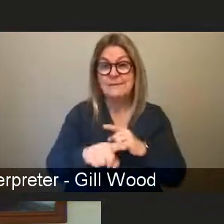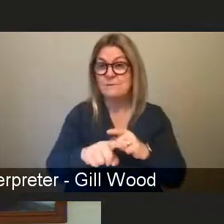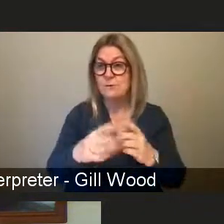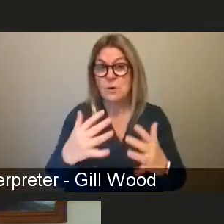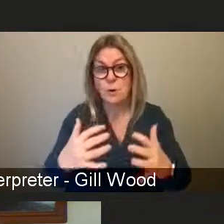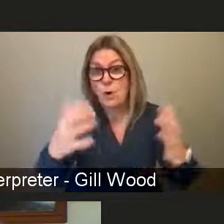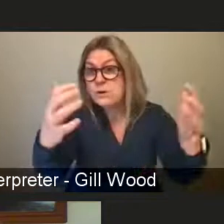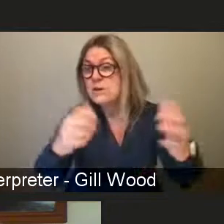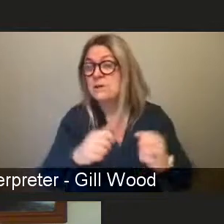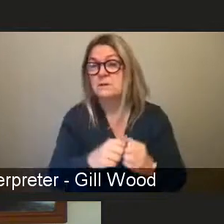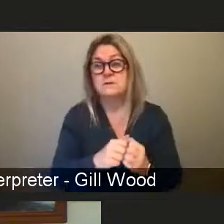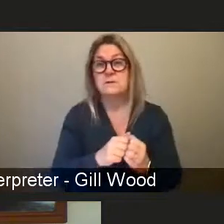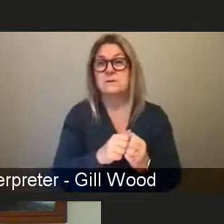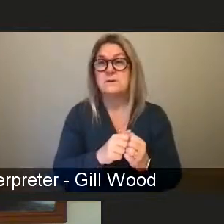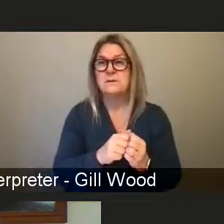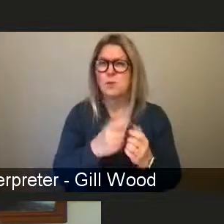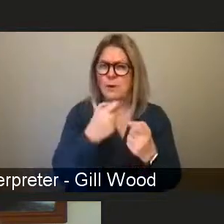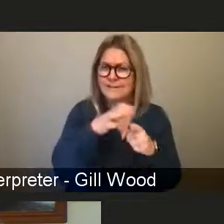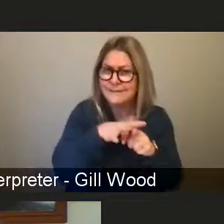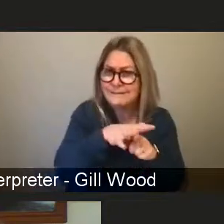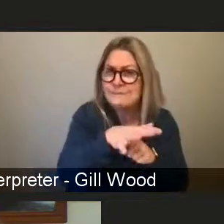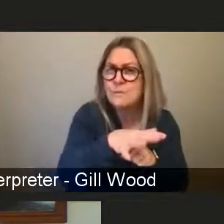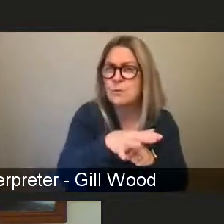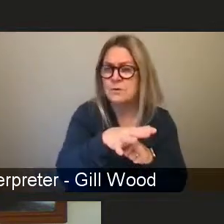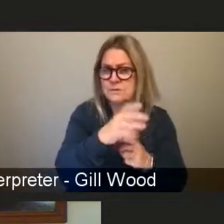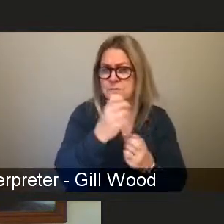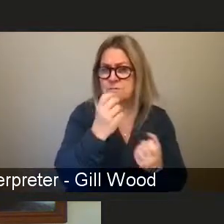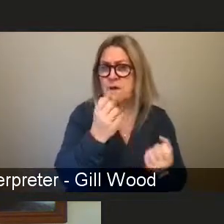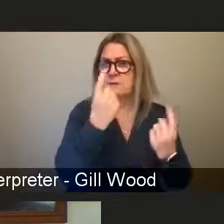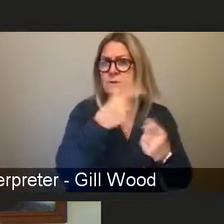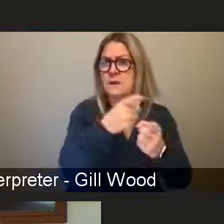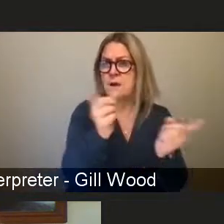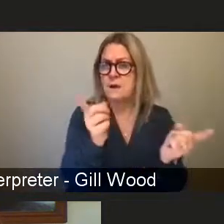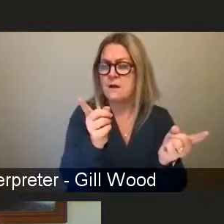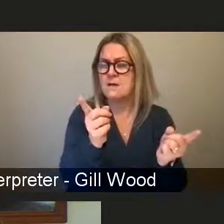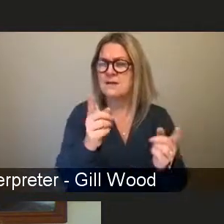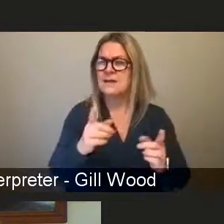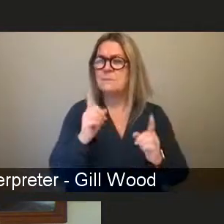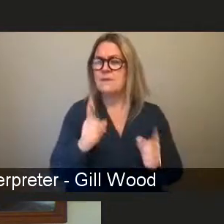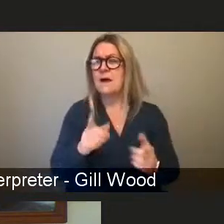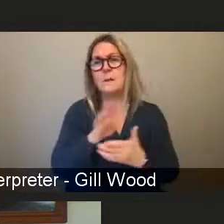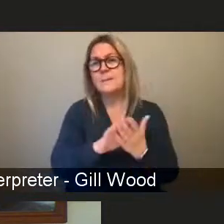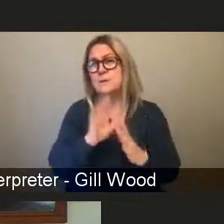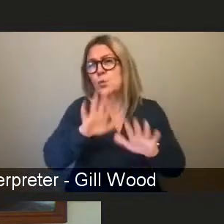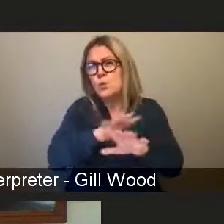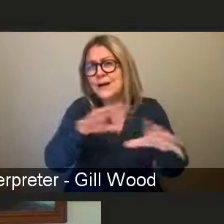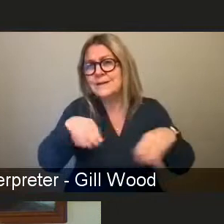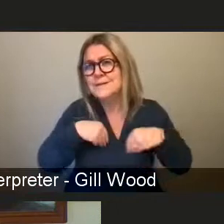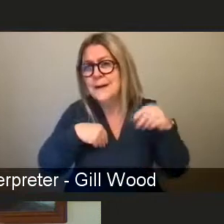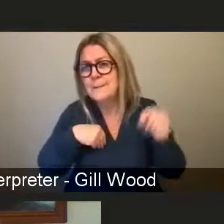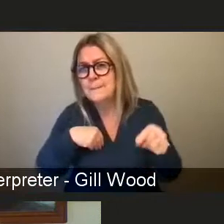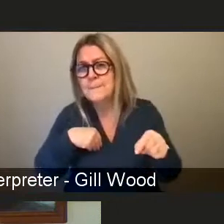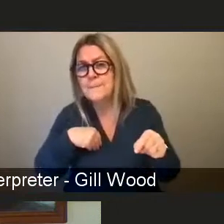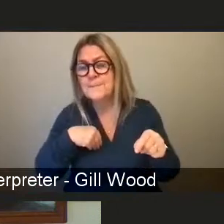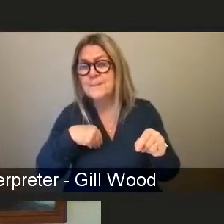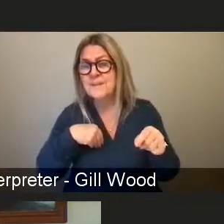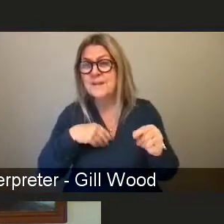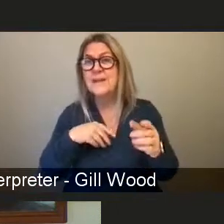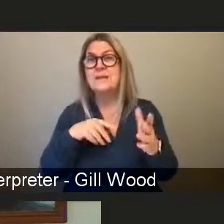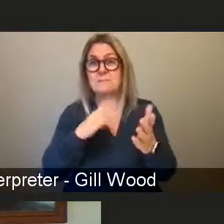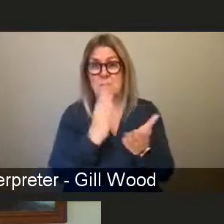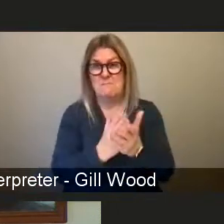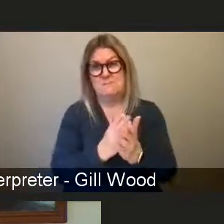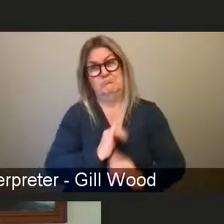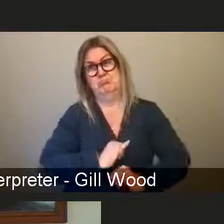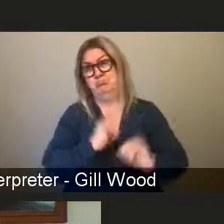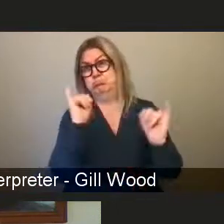But the reality is that toxic masculinity, the thing that's unacceptable about it, is that it's toxic. Do